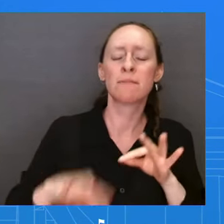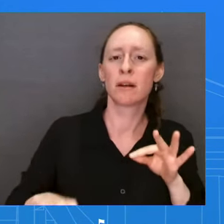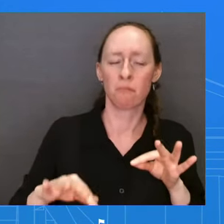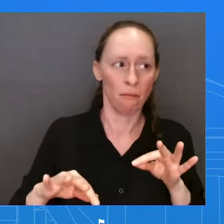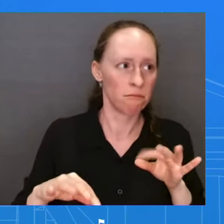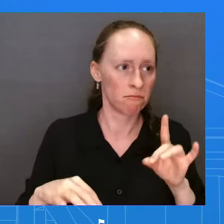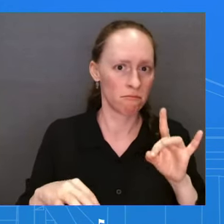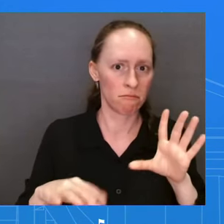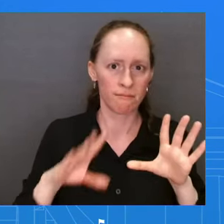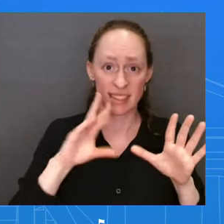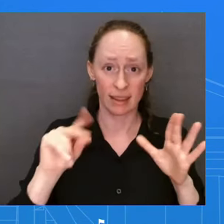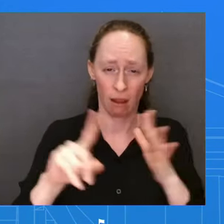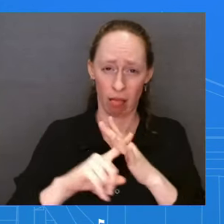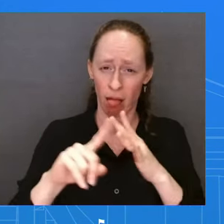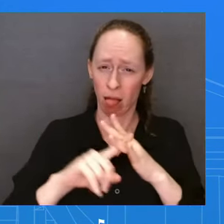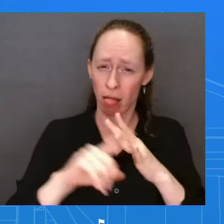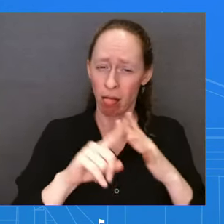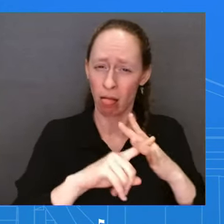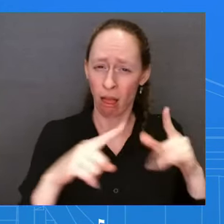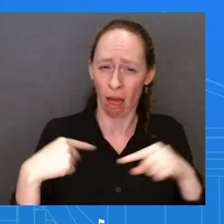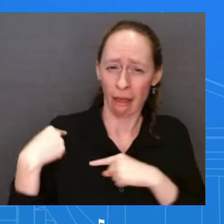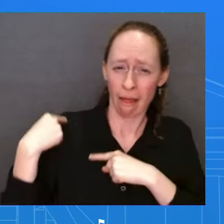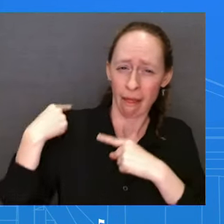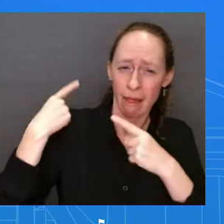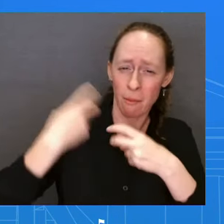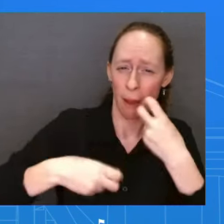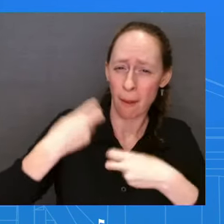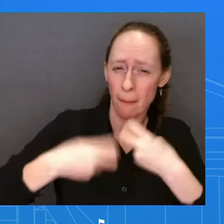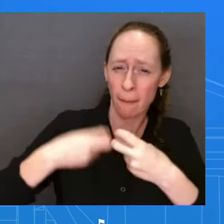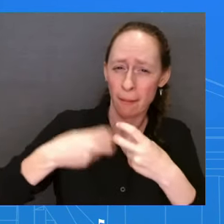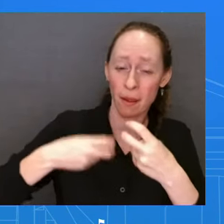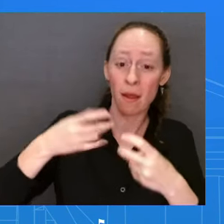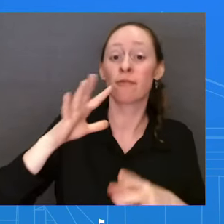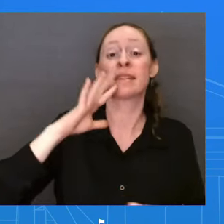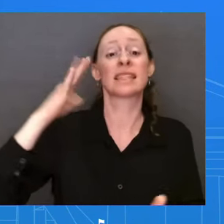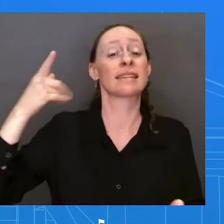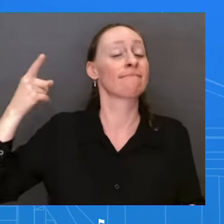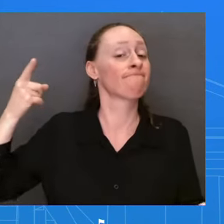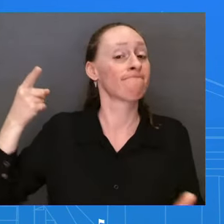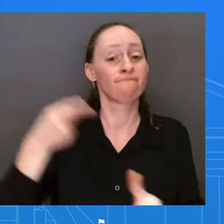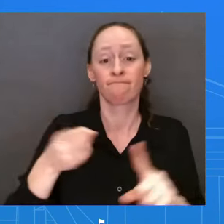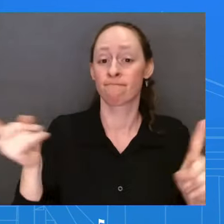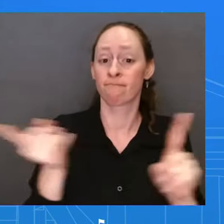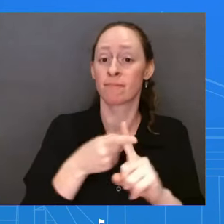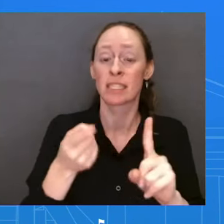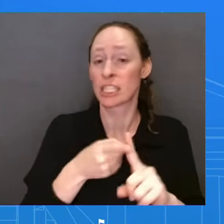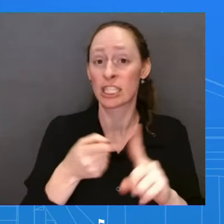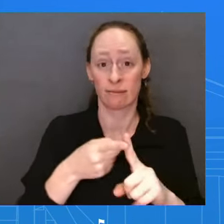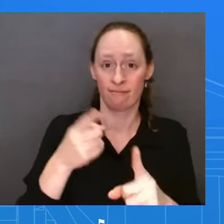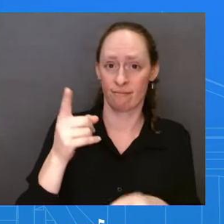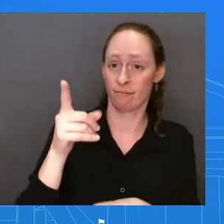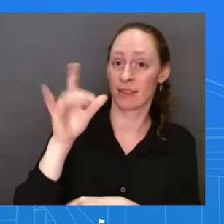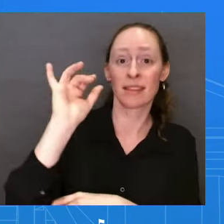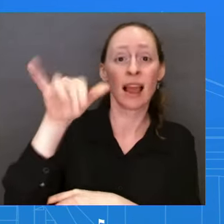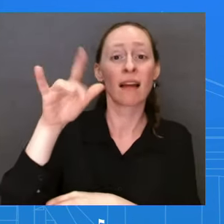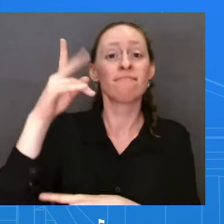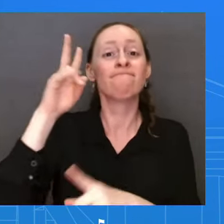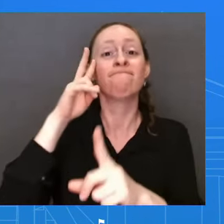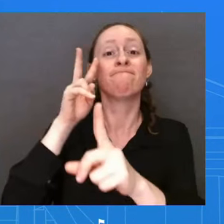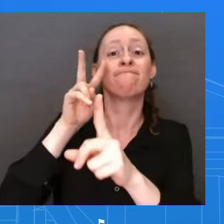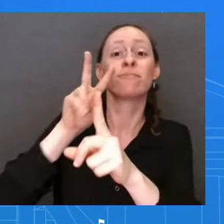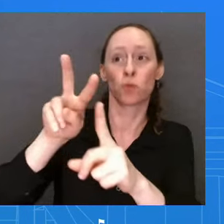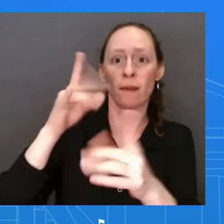that tax cuts at the top would trickle down, that all we needed was for government to get out of the way.